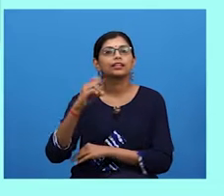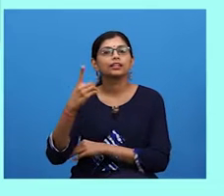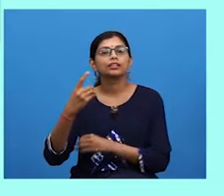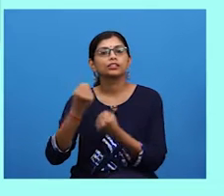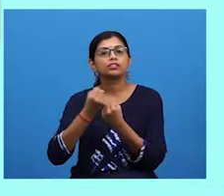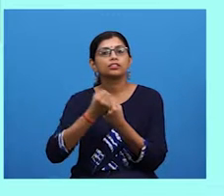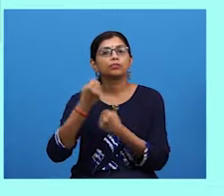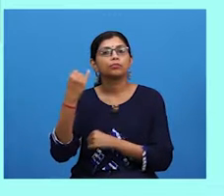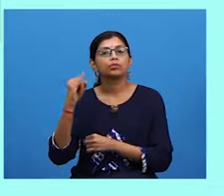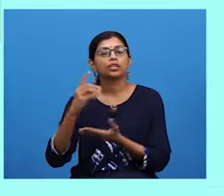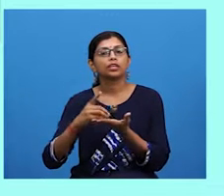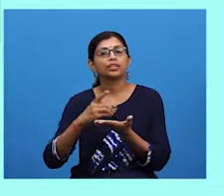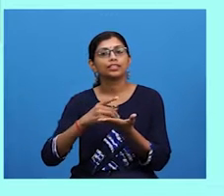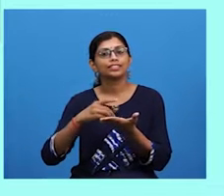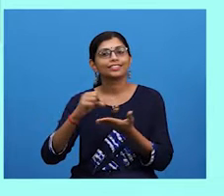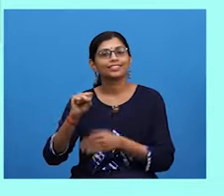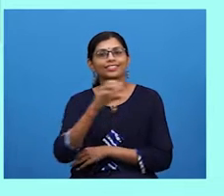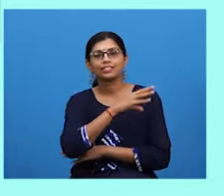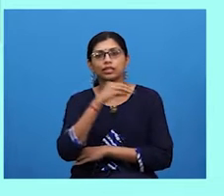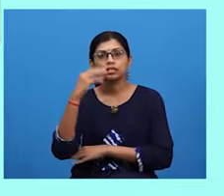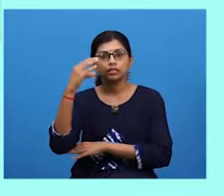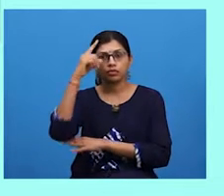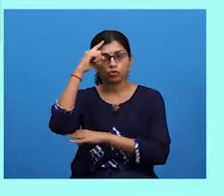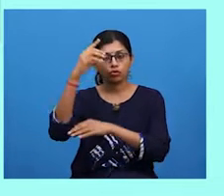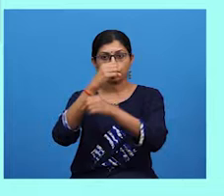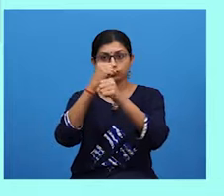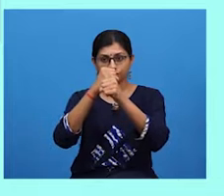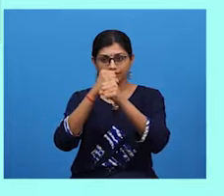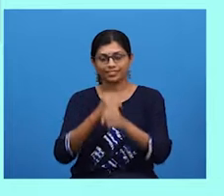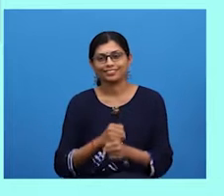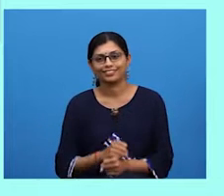for supporting details, and C for conclusion.